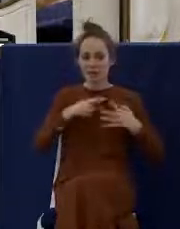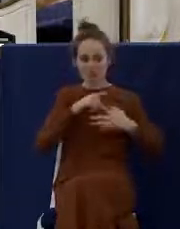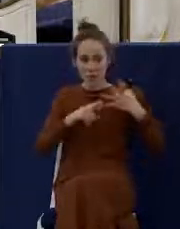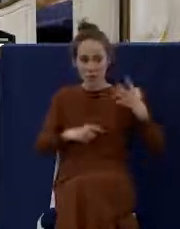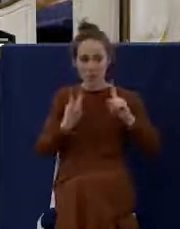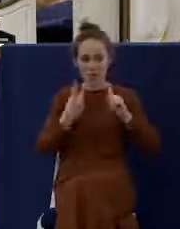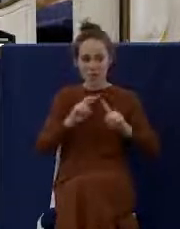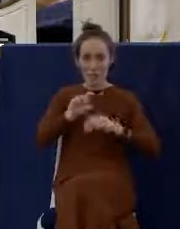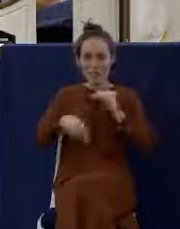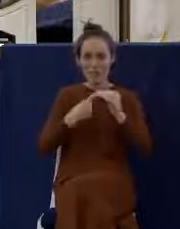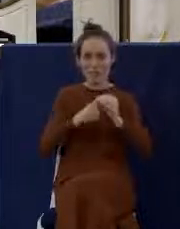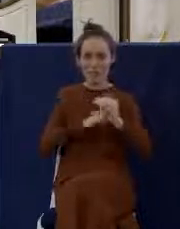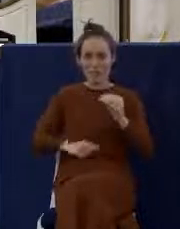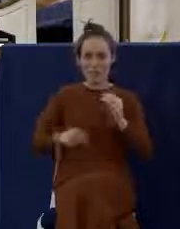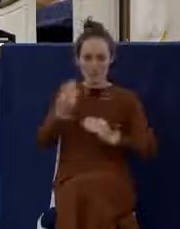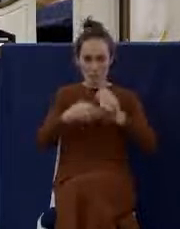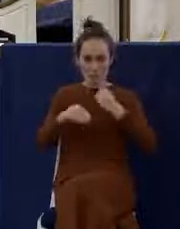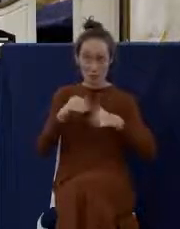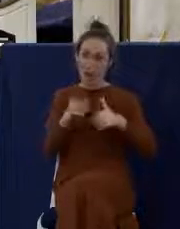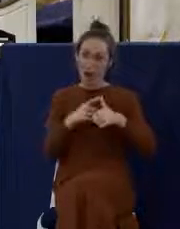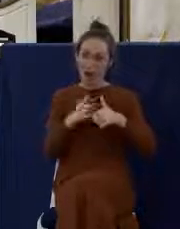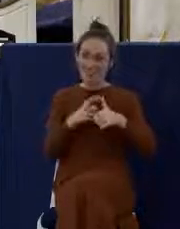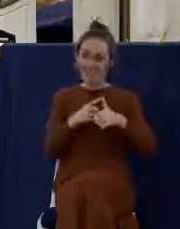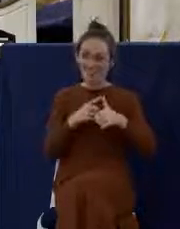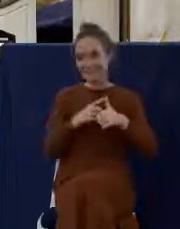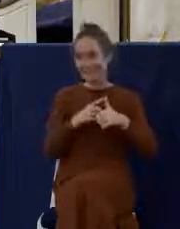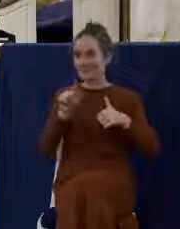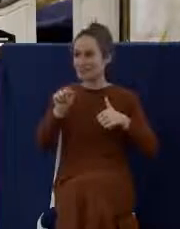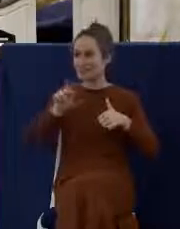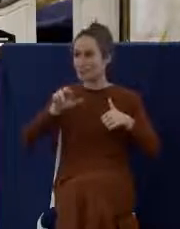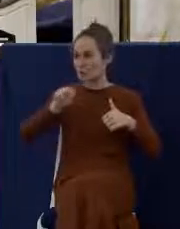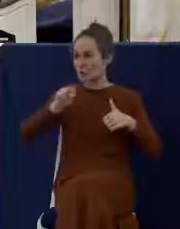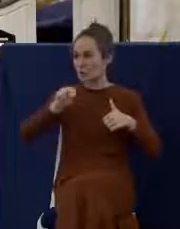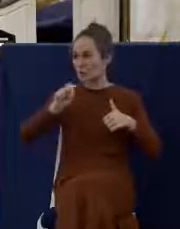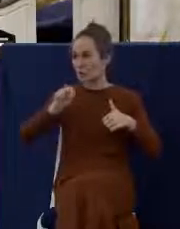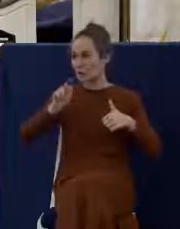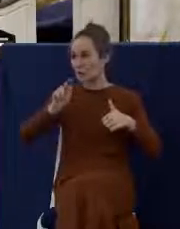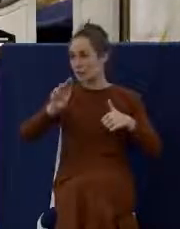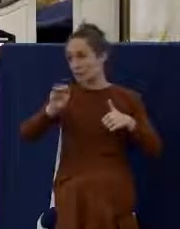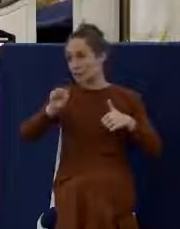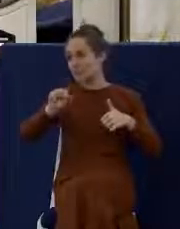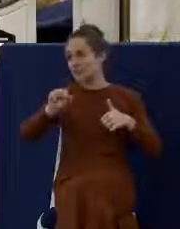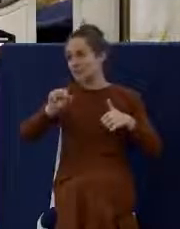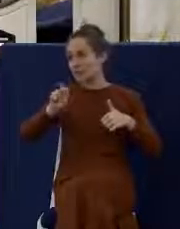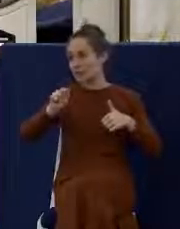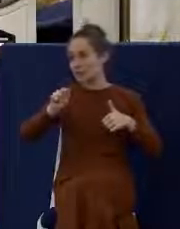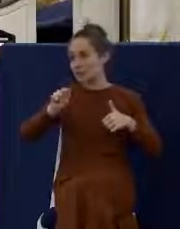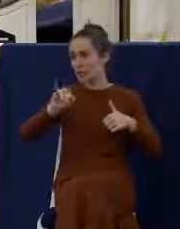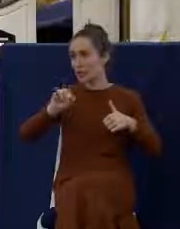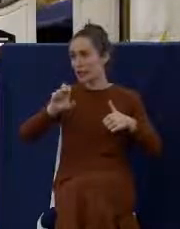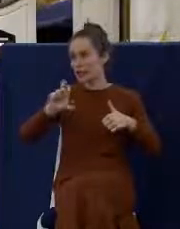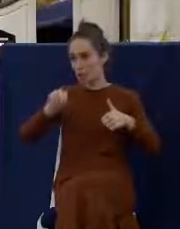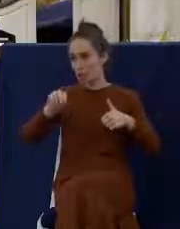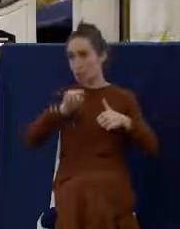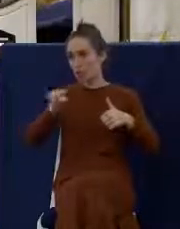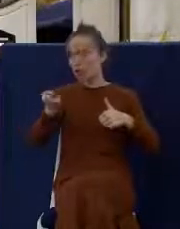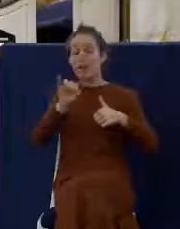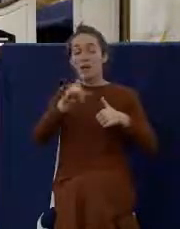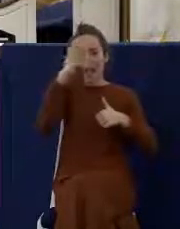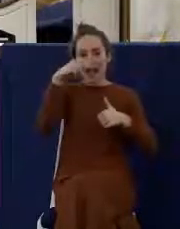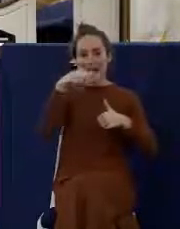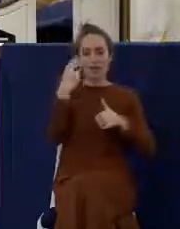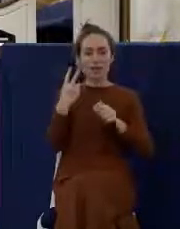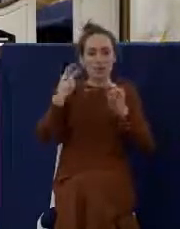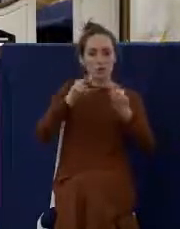There's one view called transubstantiation. This is the Catholic view. This is the view that the bread and the wine become the body and the blood of